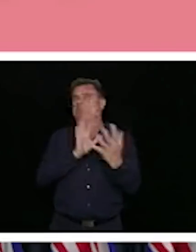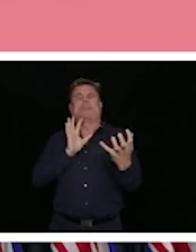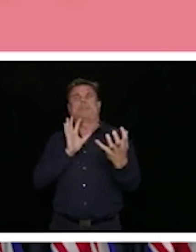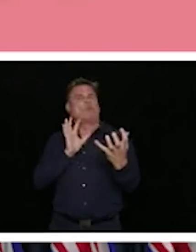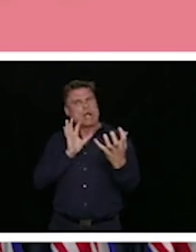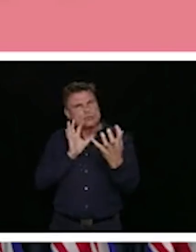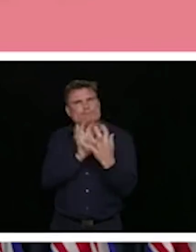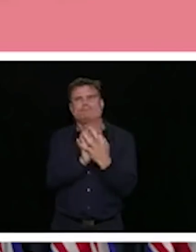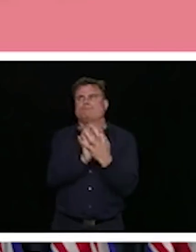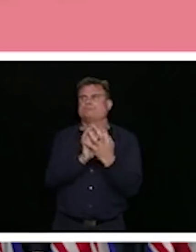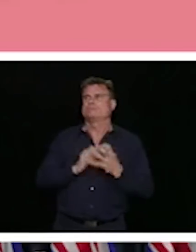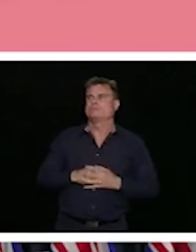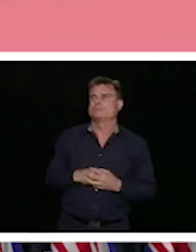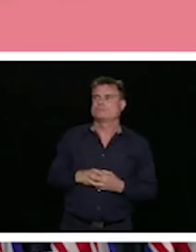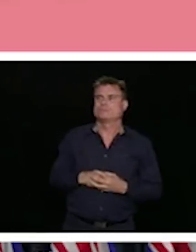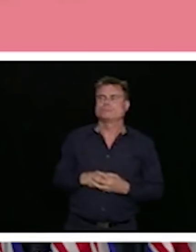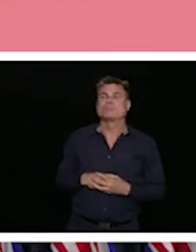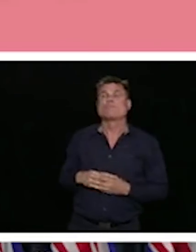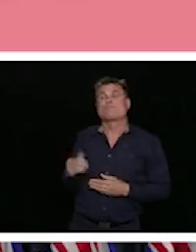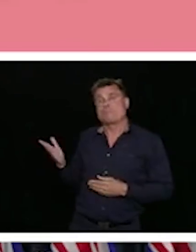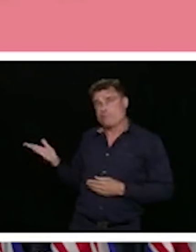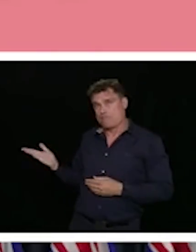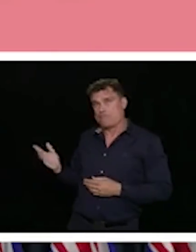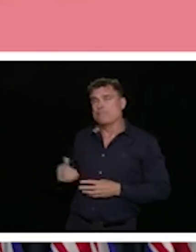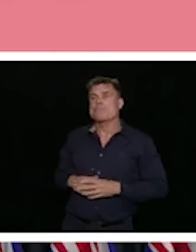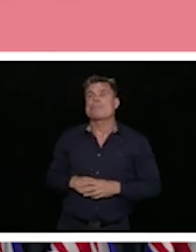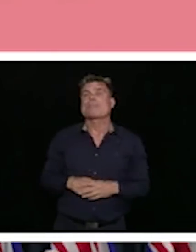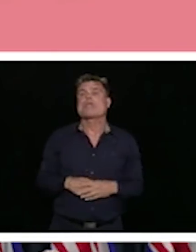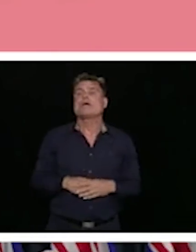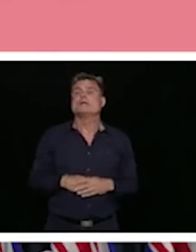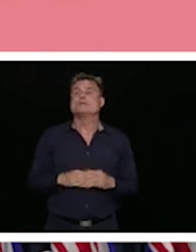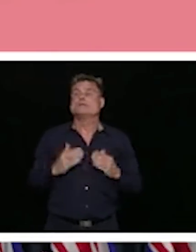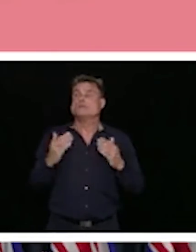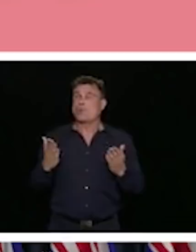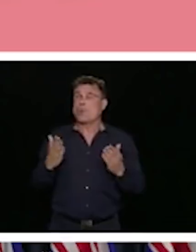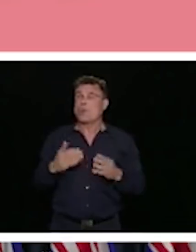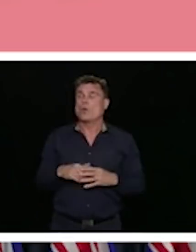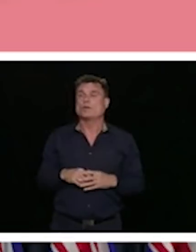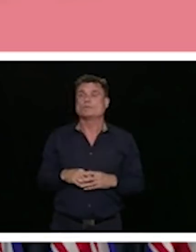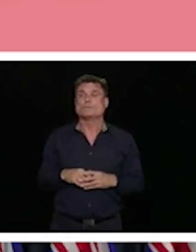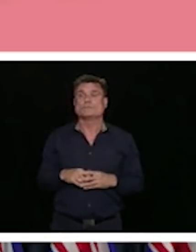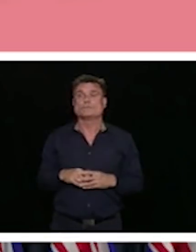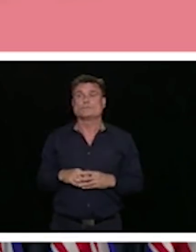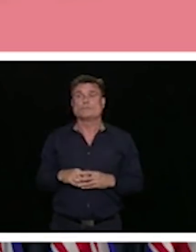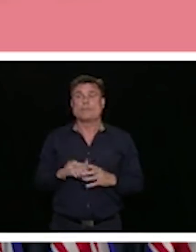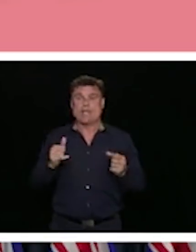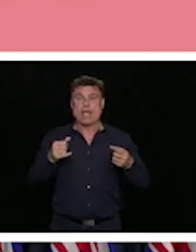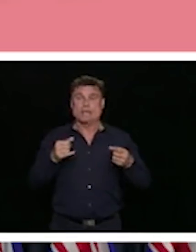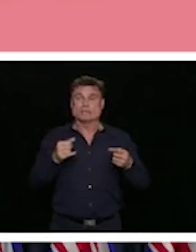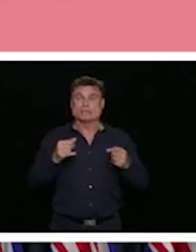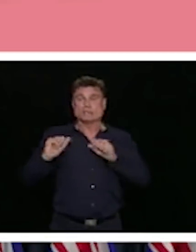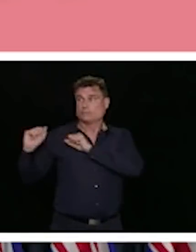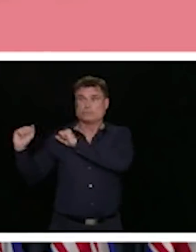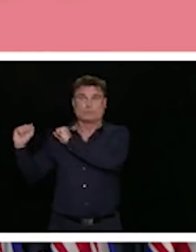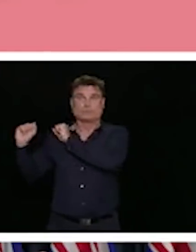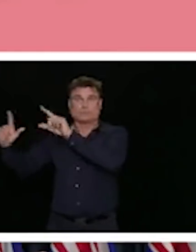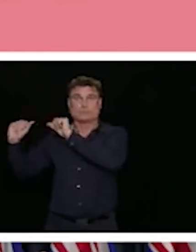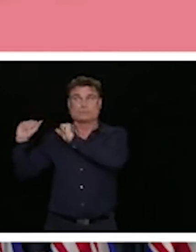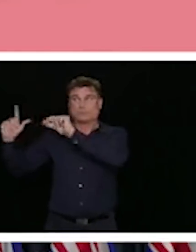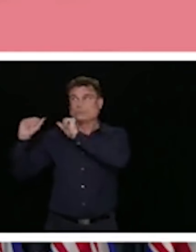So there's a few important things for us to take away from today's snapshot, the early snapshot.